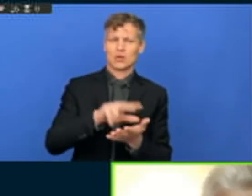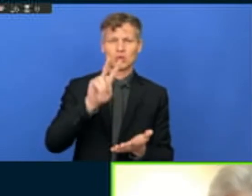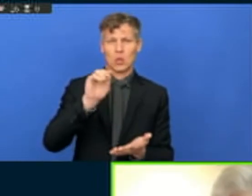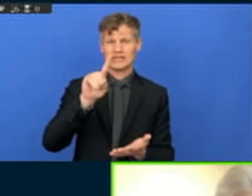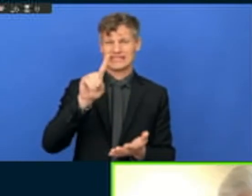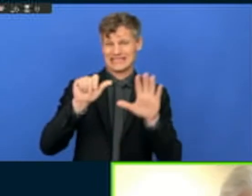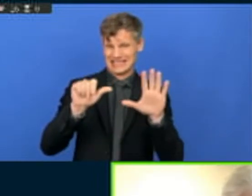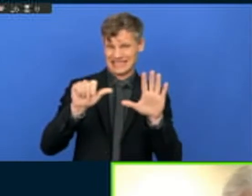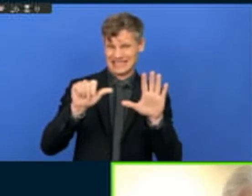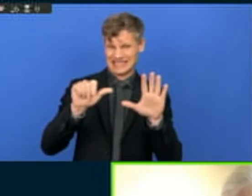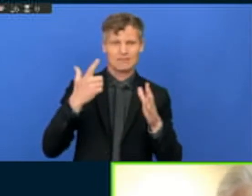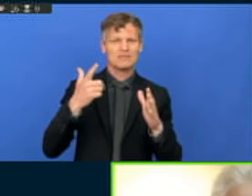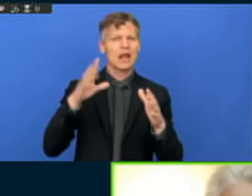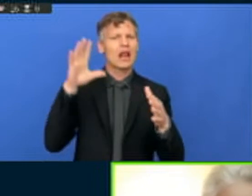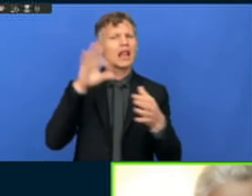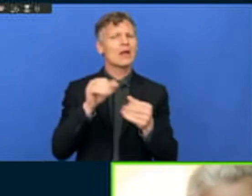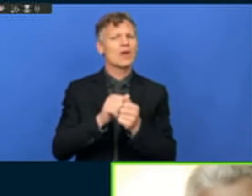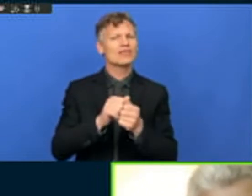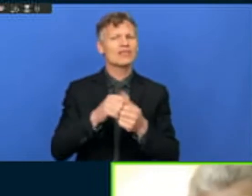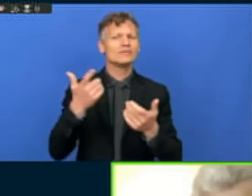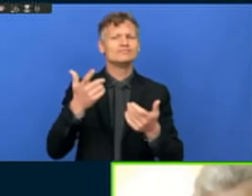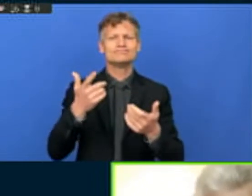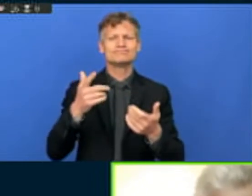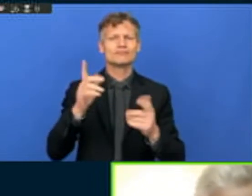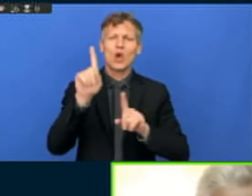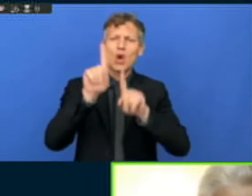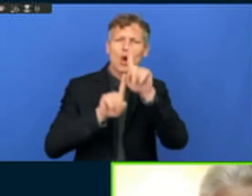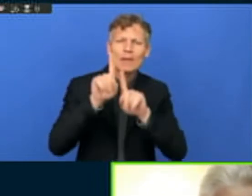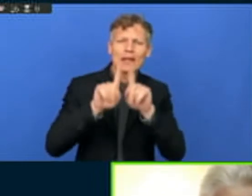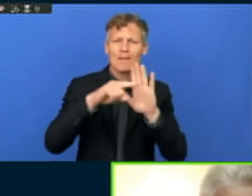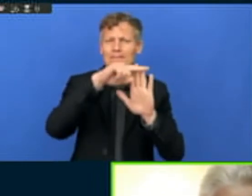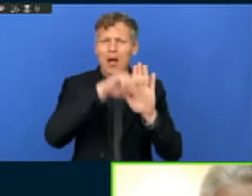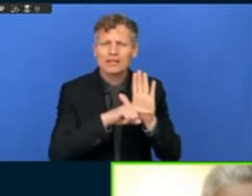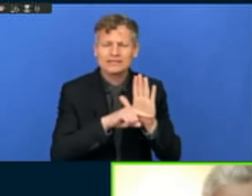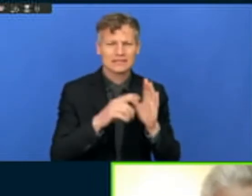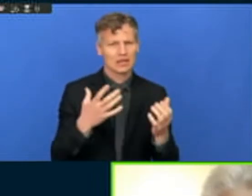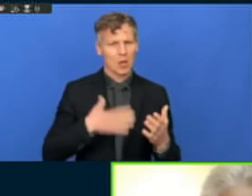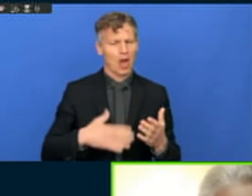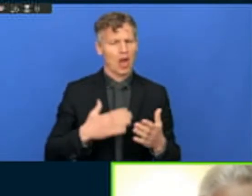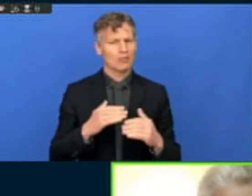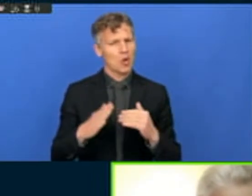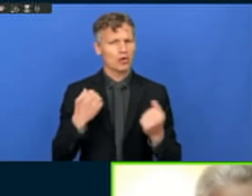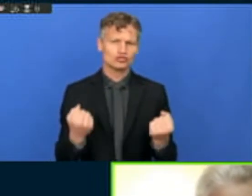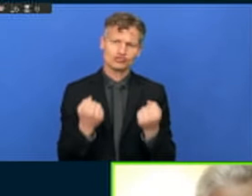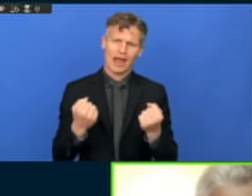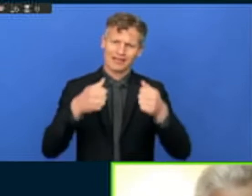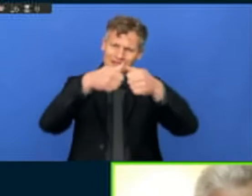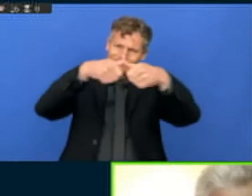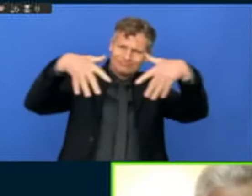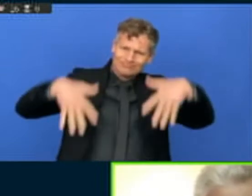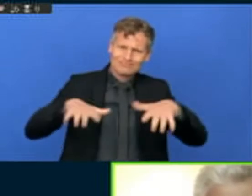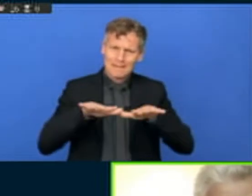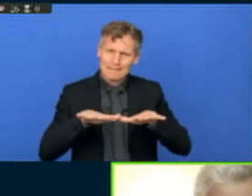national urban policy, strengthen urban and territorial planning systems, municipal finance, and many other